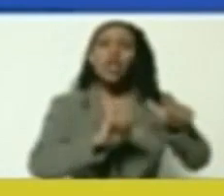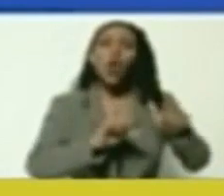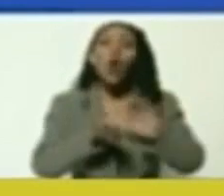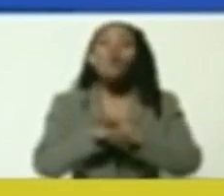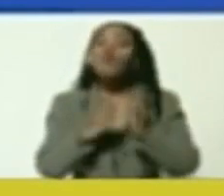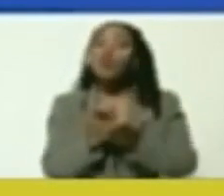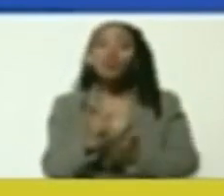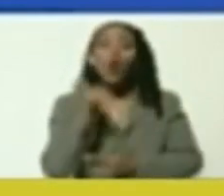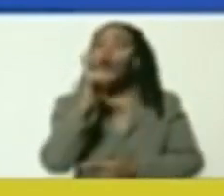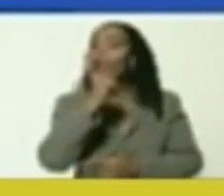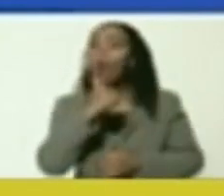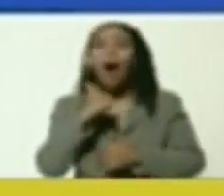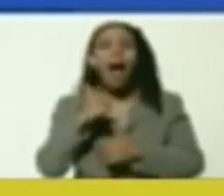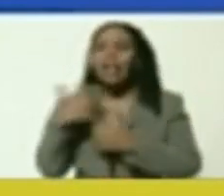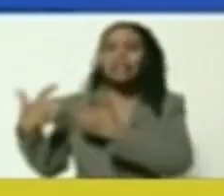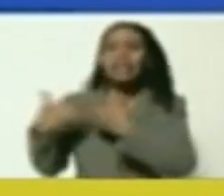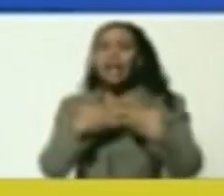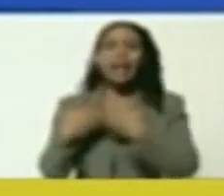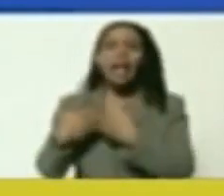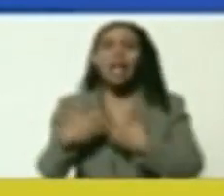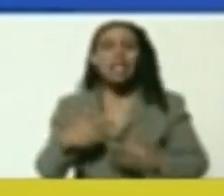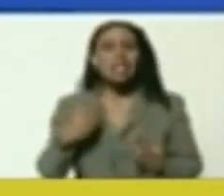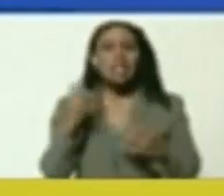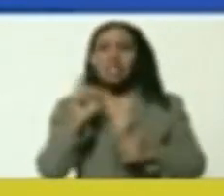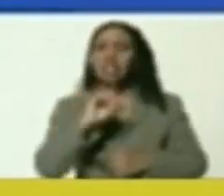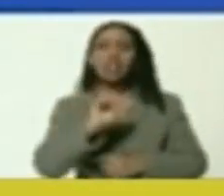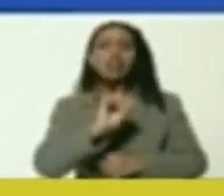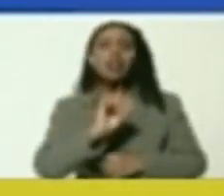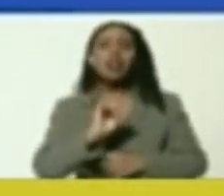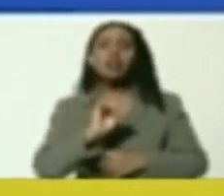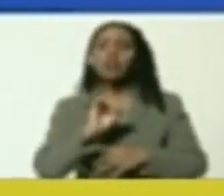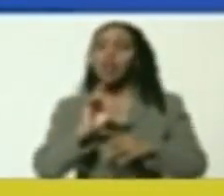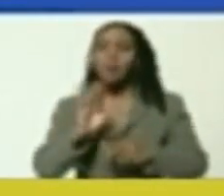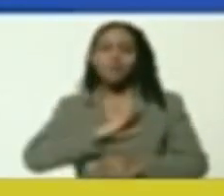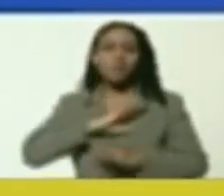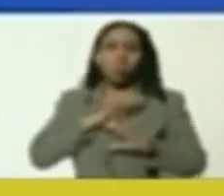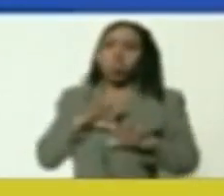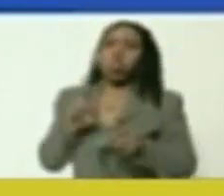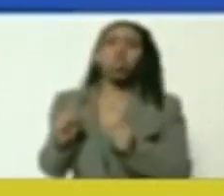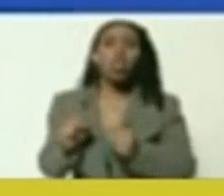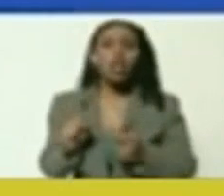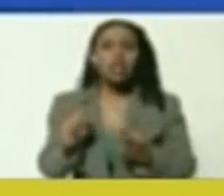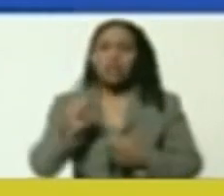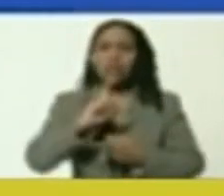It is a century, of the world without wars, without hegemony,